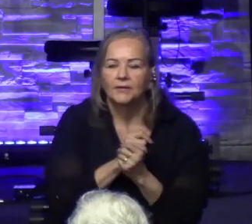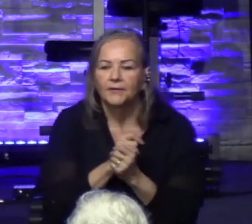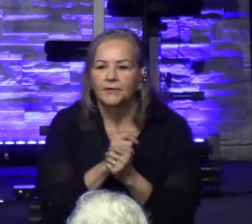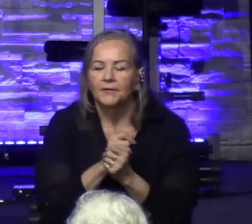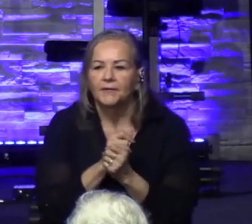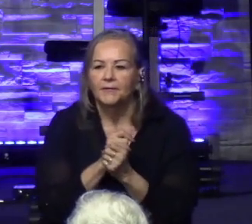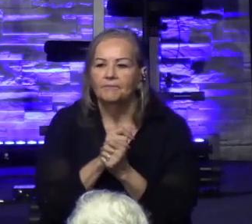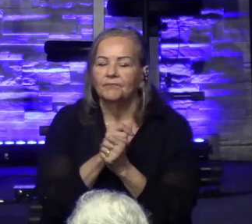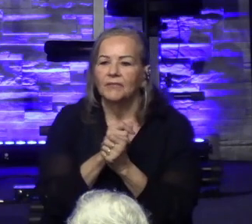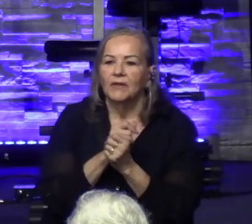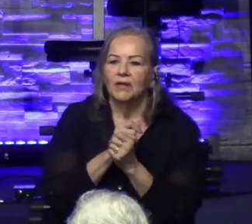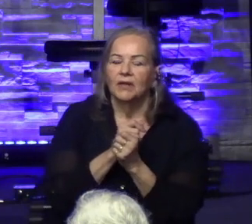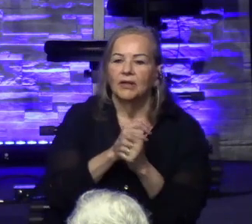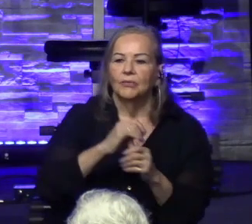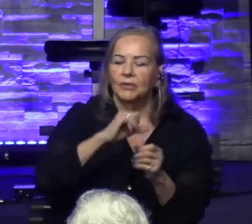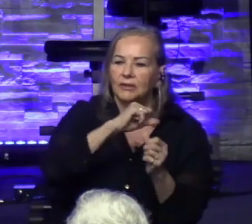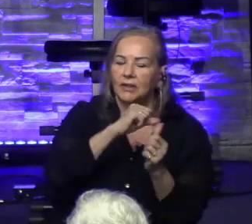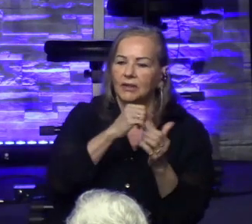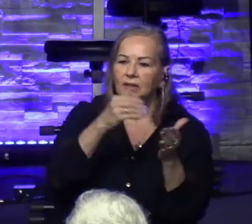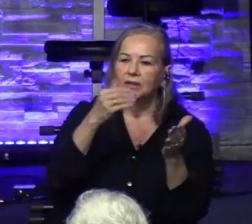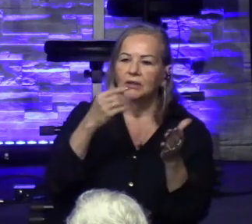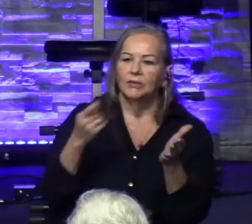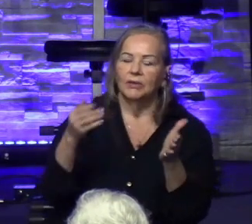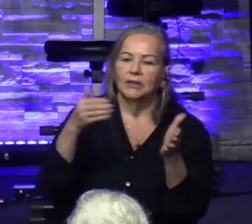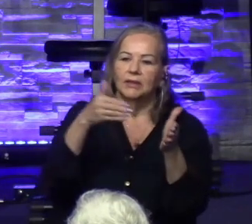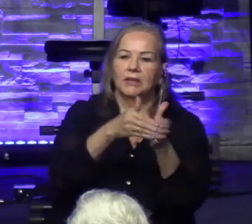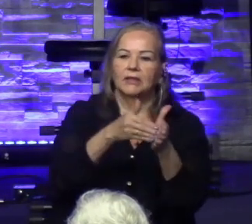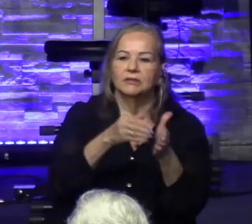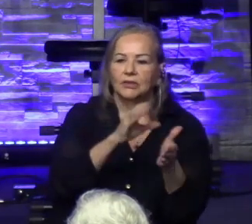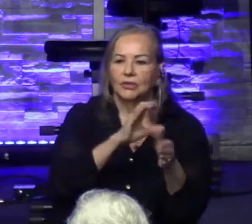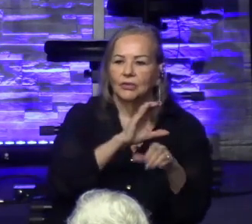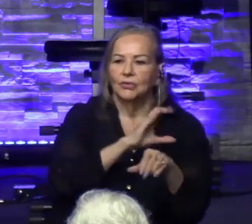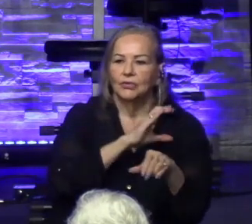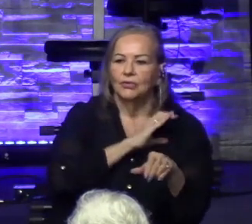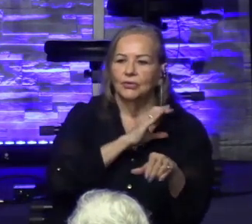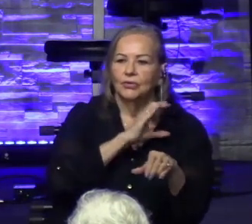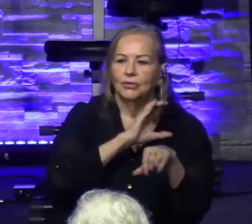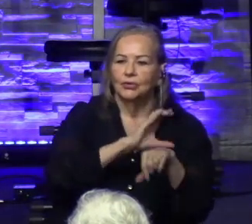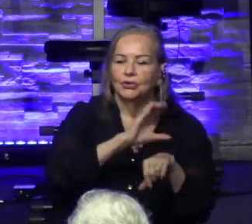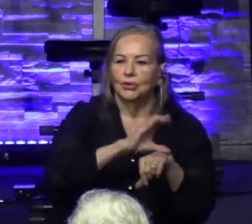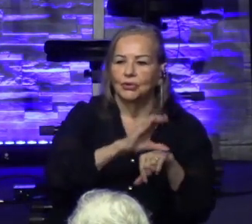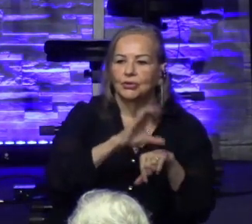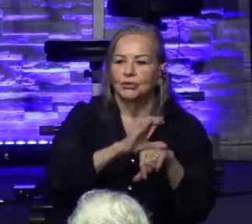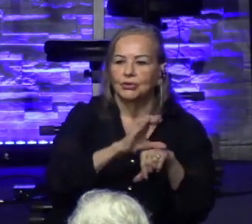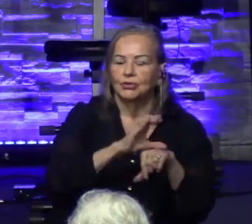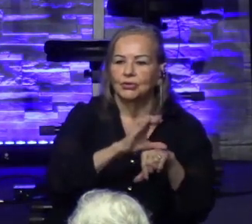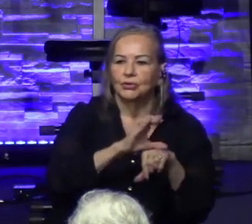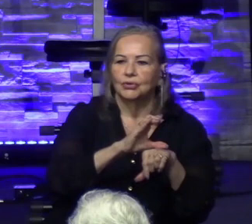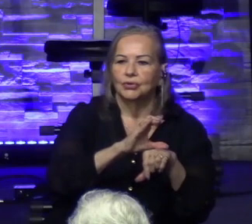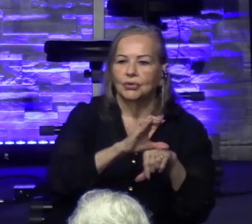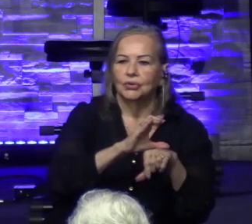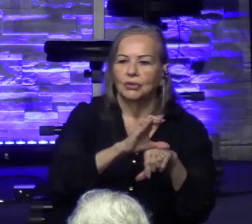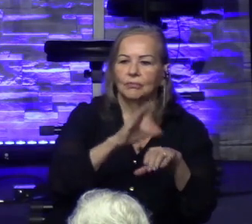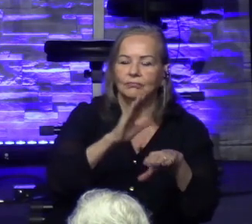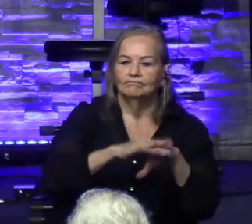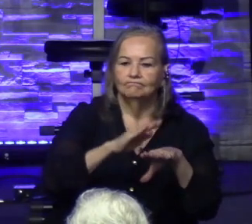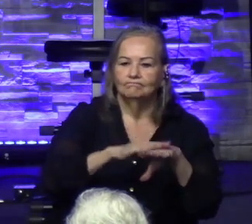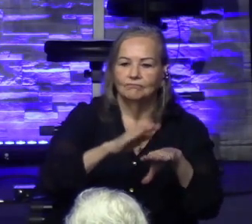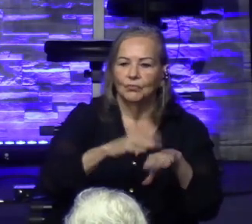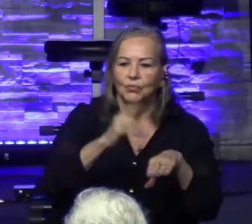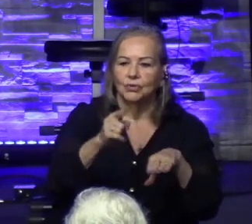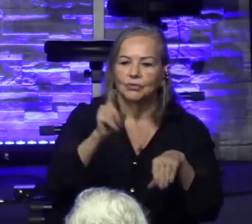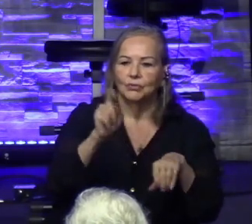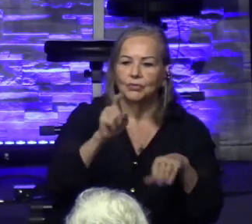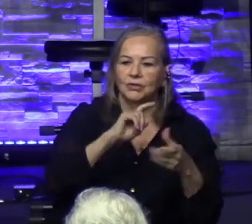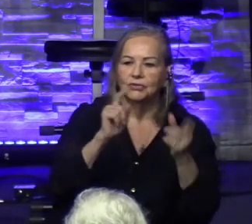and said, this is what I want the people to know. And it takes passion to stand out. It takes passion to be different. It takes